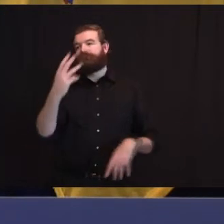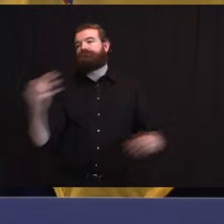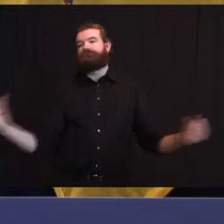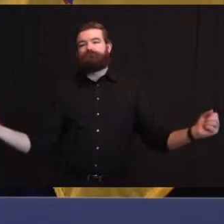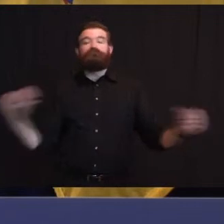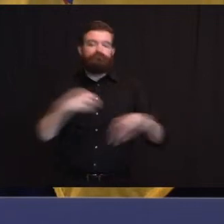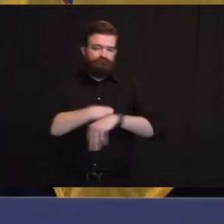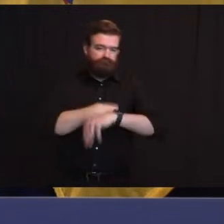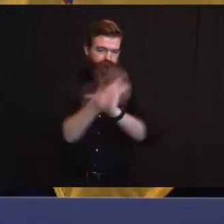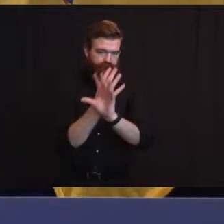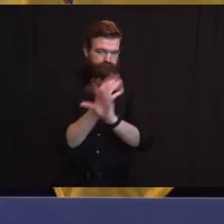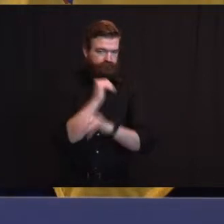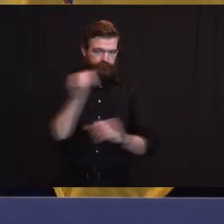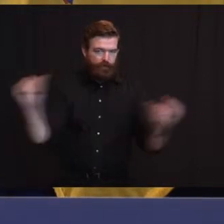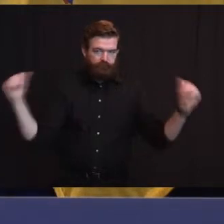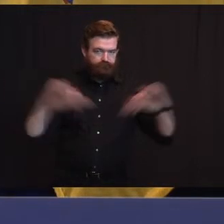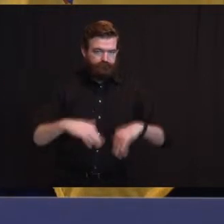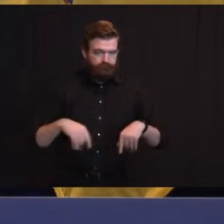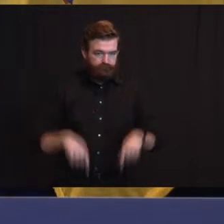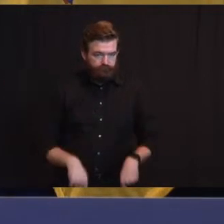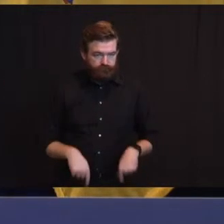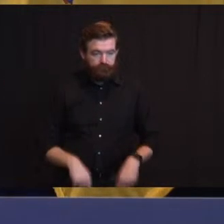Happy holidays. Happy holidays.